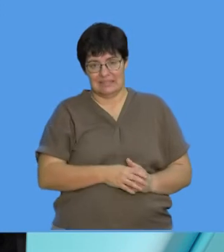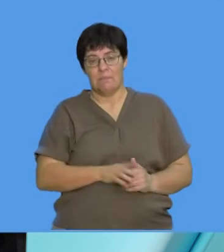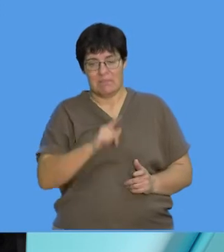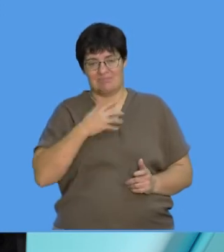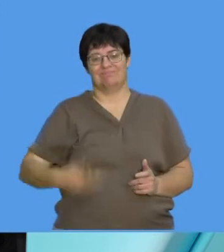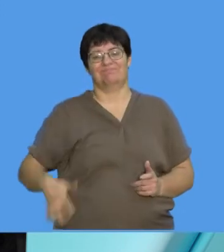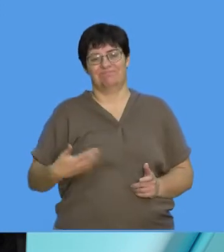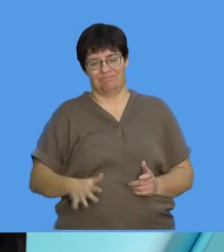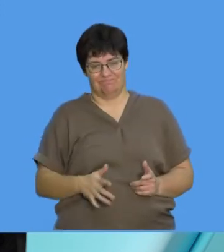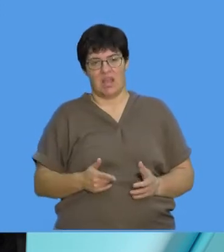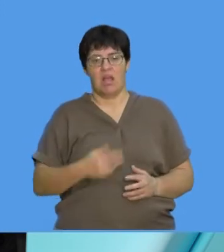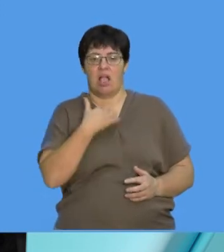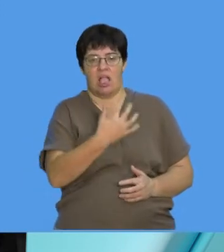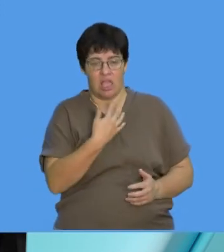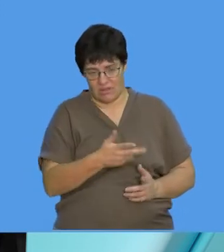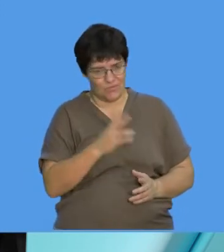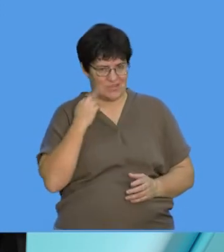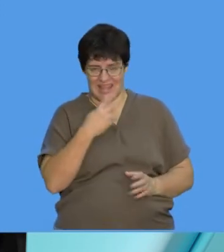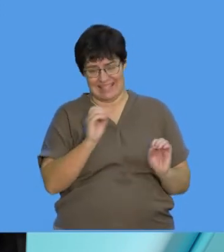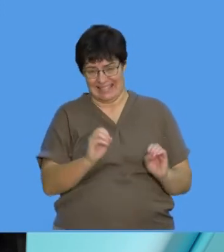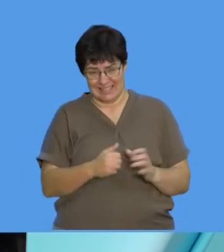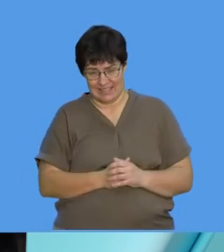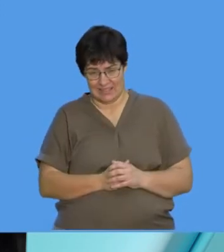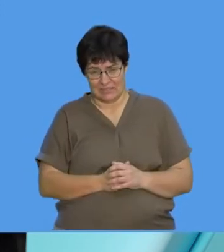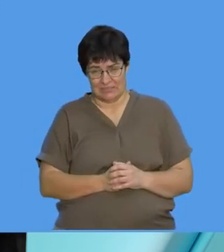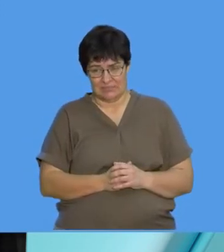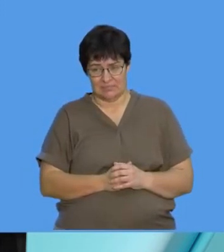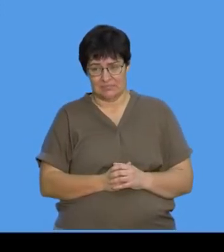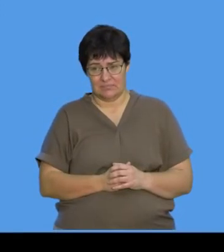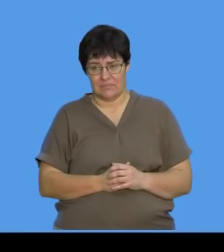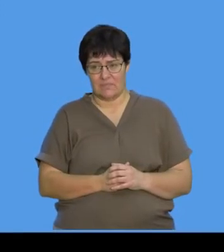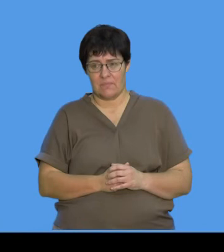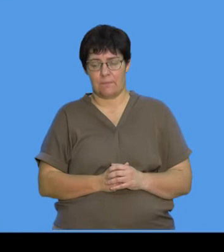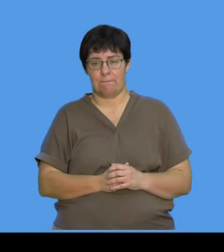is the diarrhea and the vomiting. Not very nice at all.